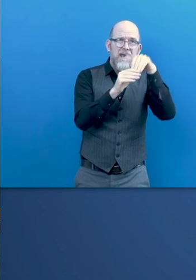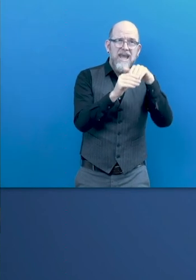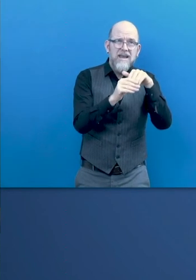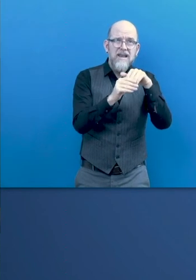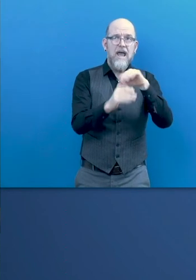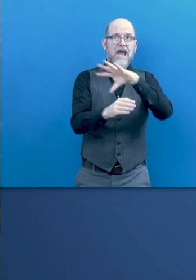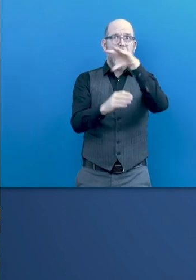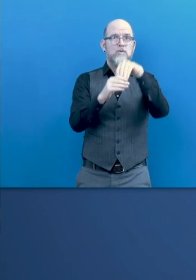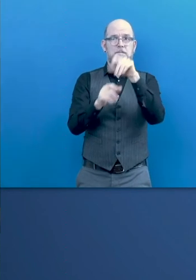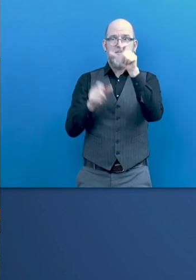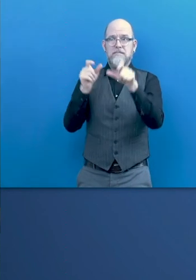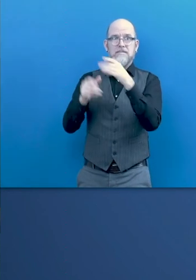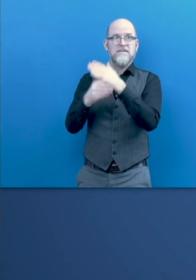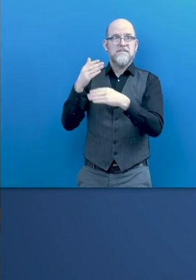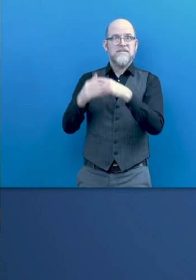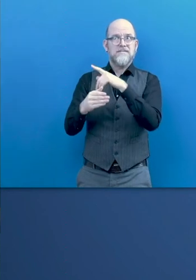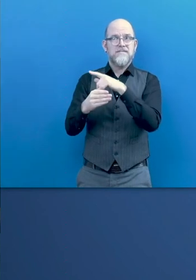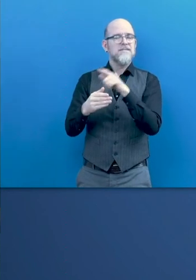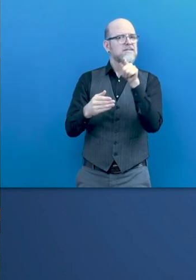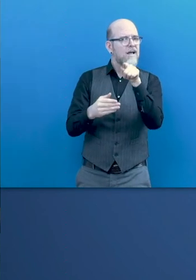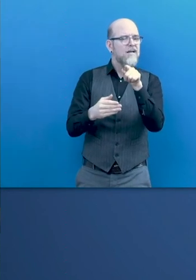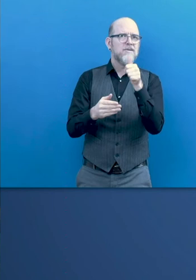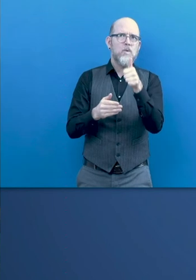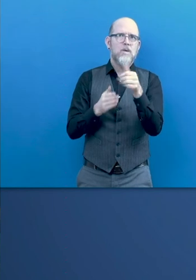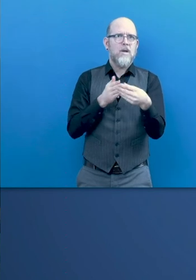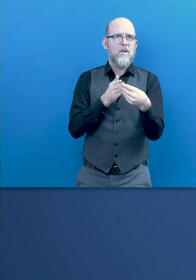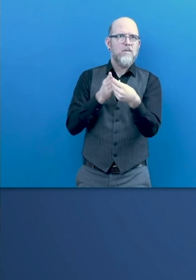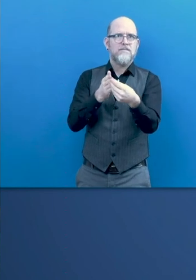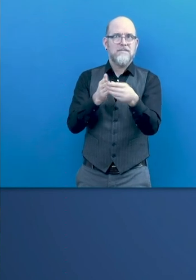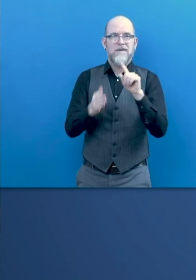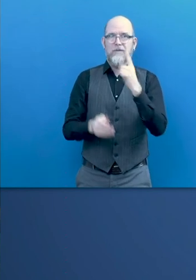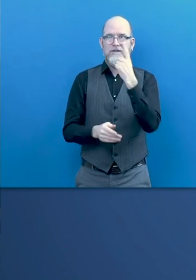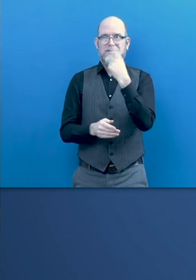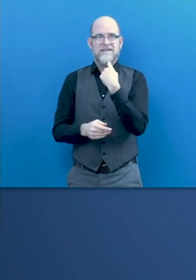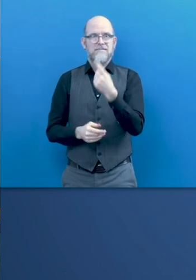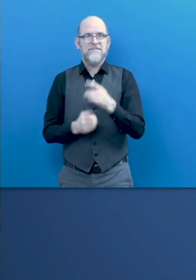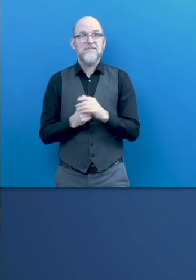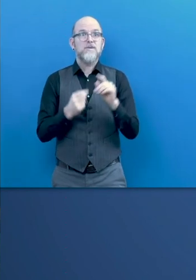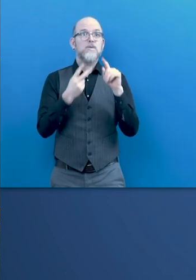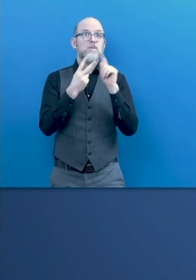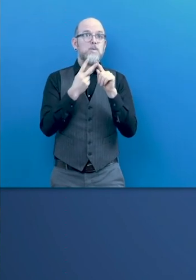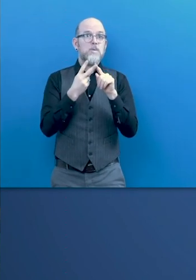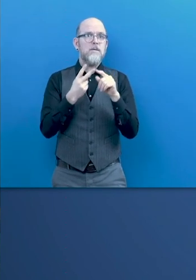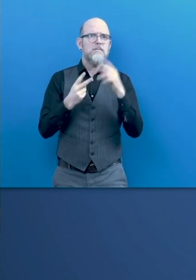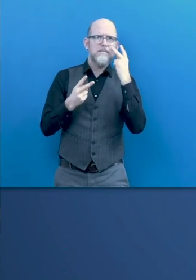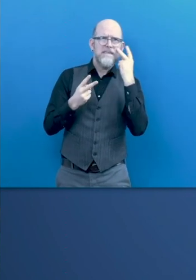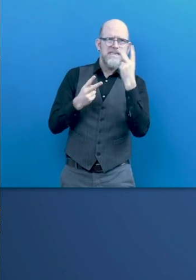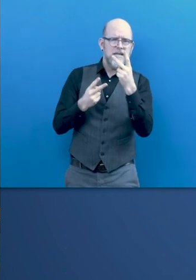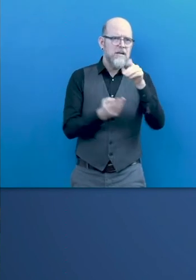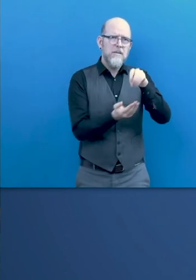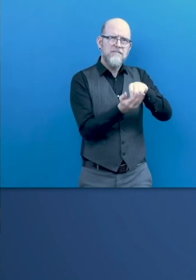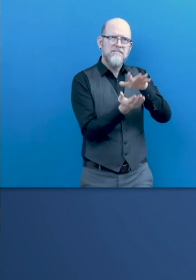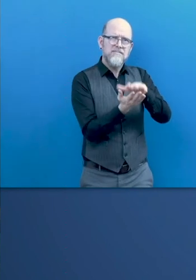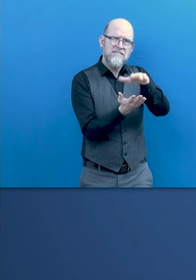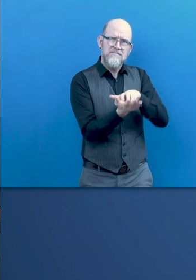this is the first point. Looking into the into the report. There are three areas where that I would like to highlight. The first one is is